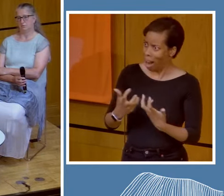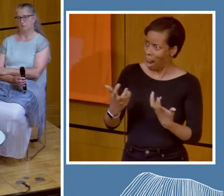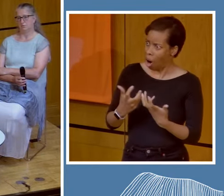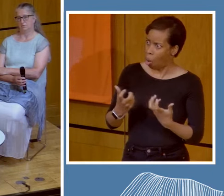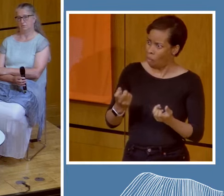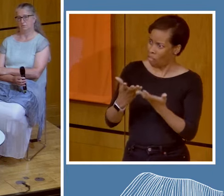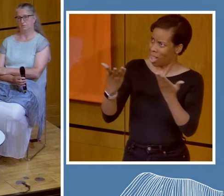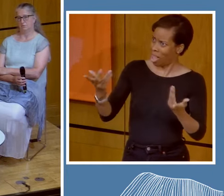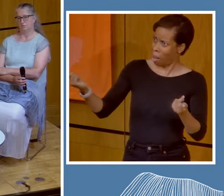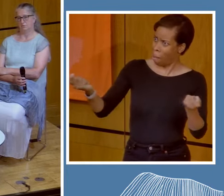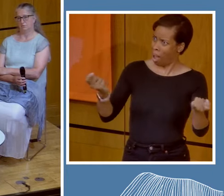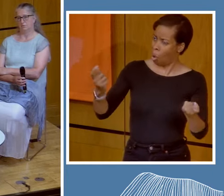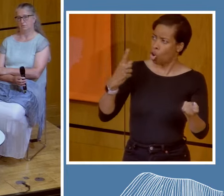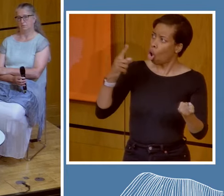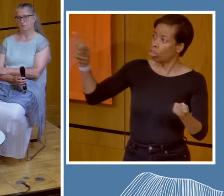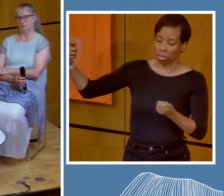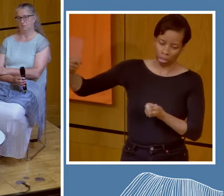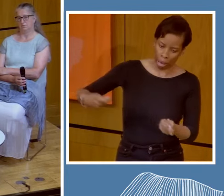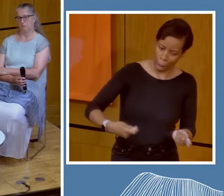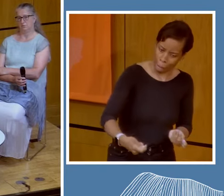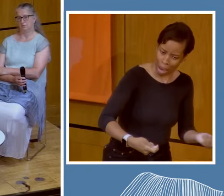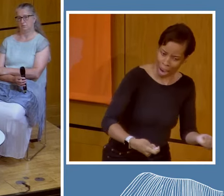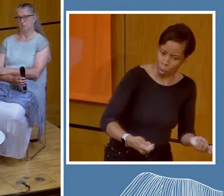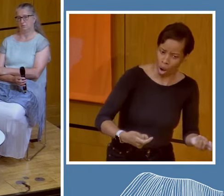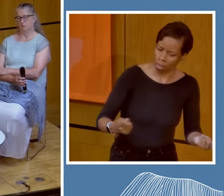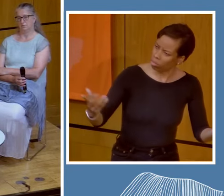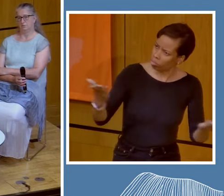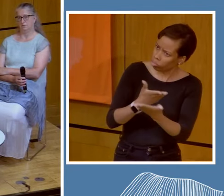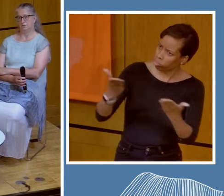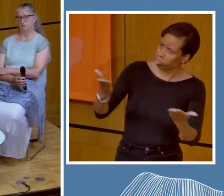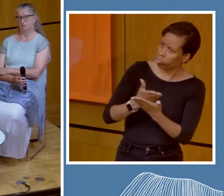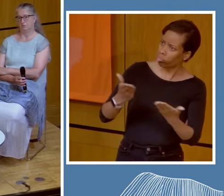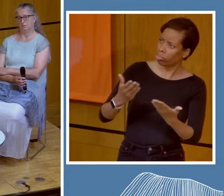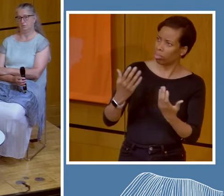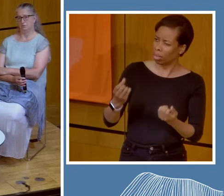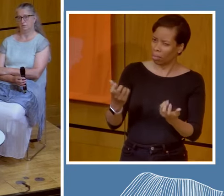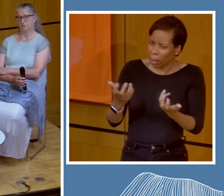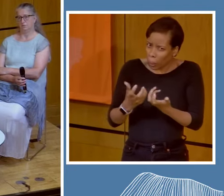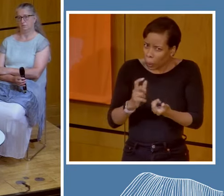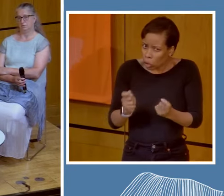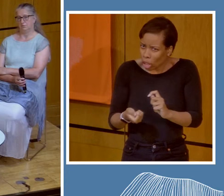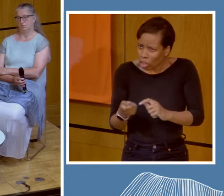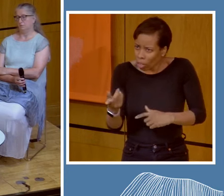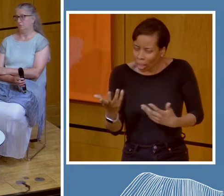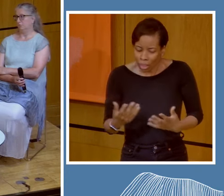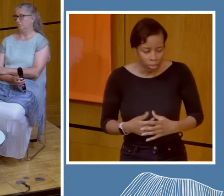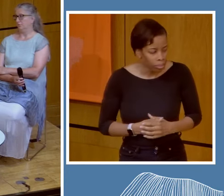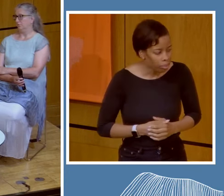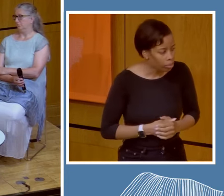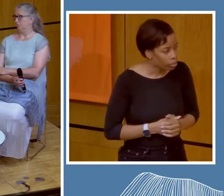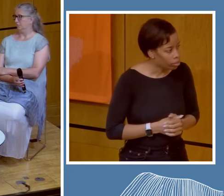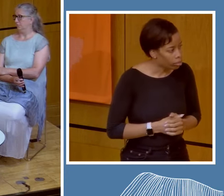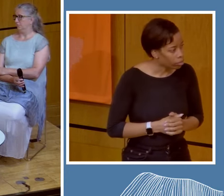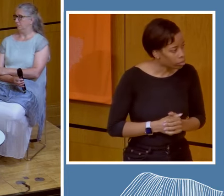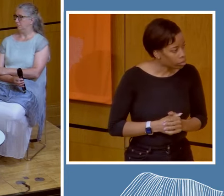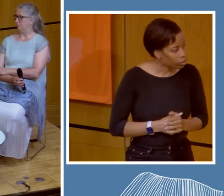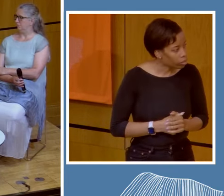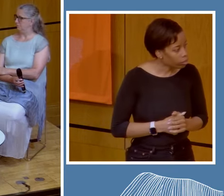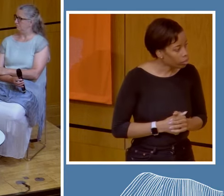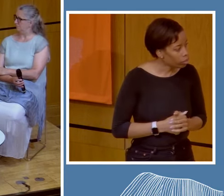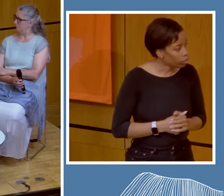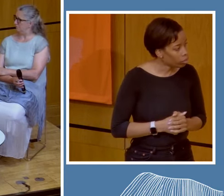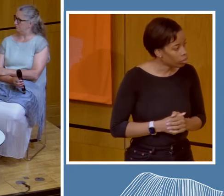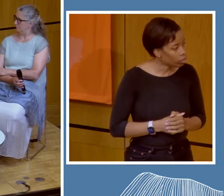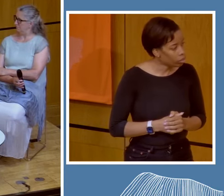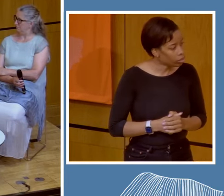between kind of indigenous people and, and these kind of global frameworks that we have to work in, I suppose. Thank you. Two great questions.